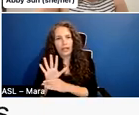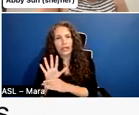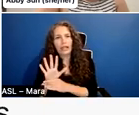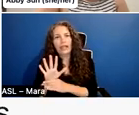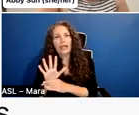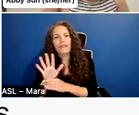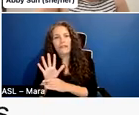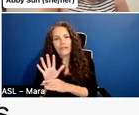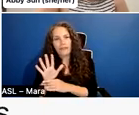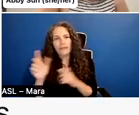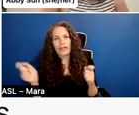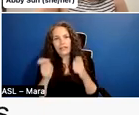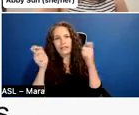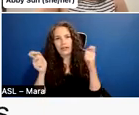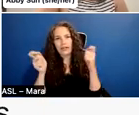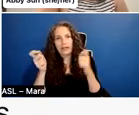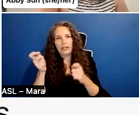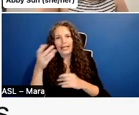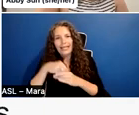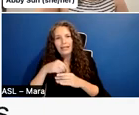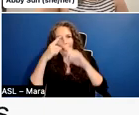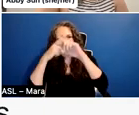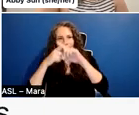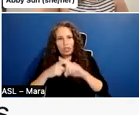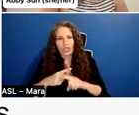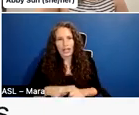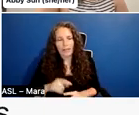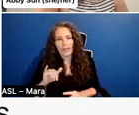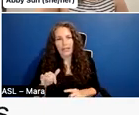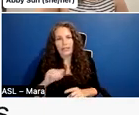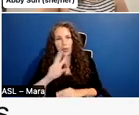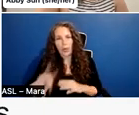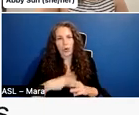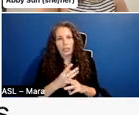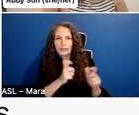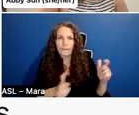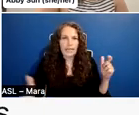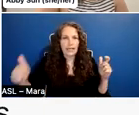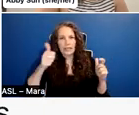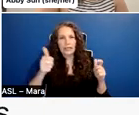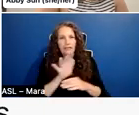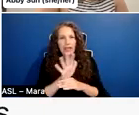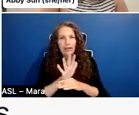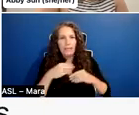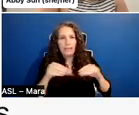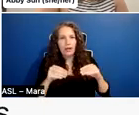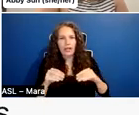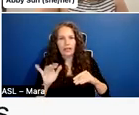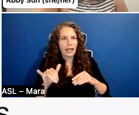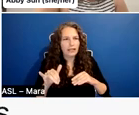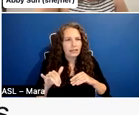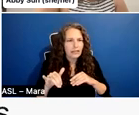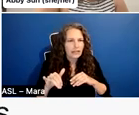world's largest documentary film market. This is what the, um, IDFA forum, which is the